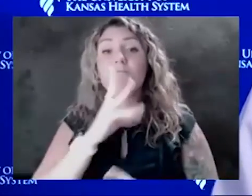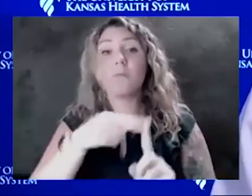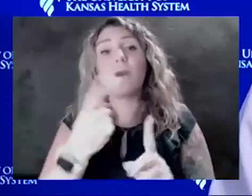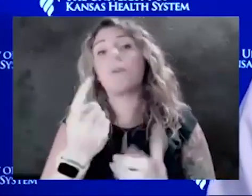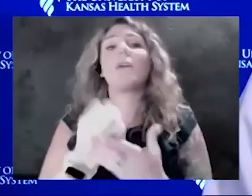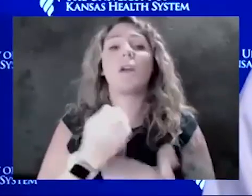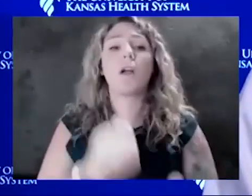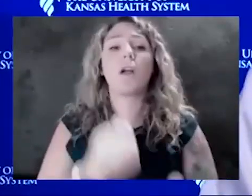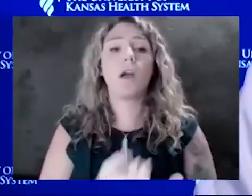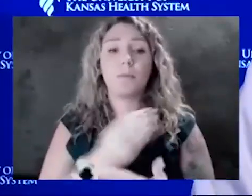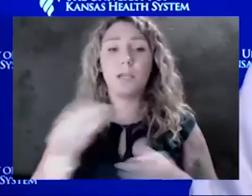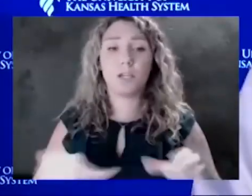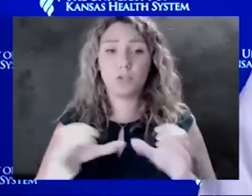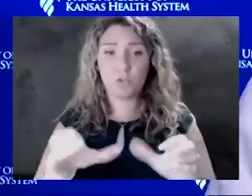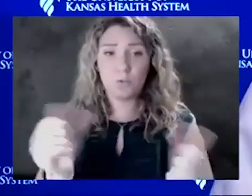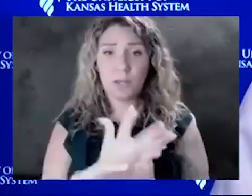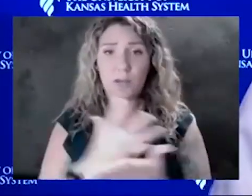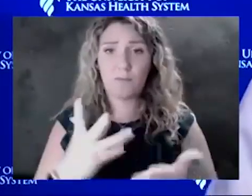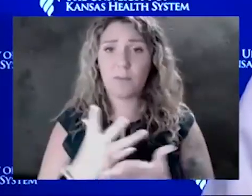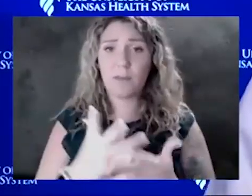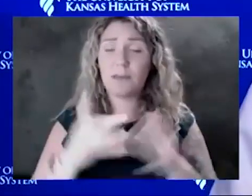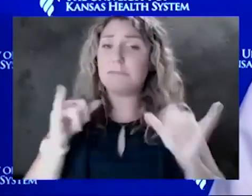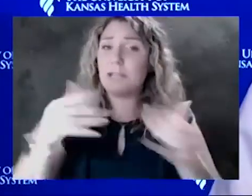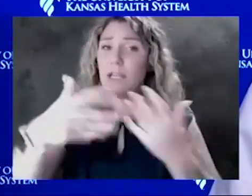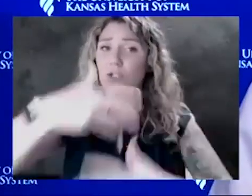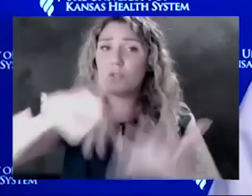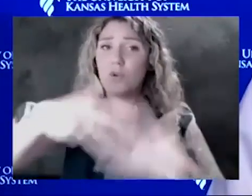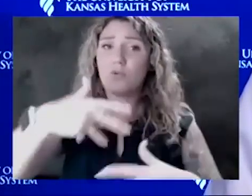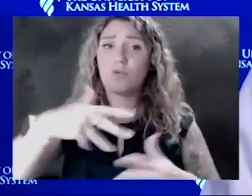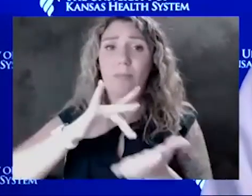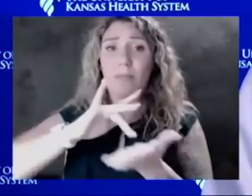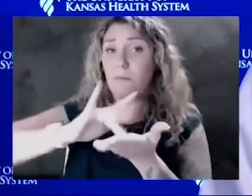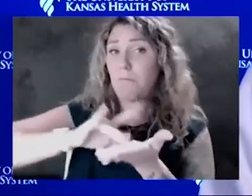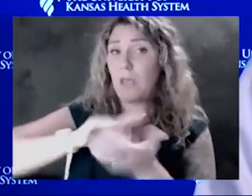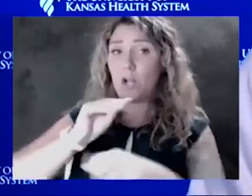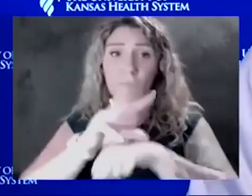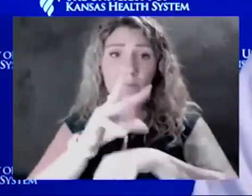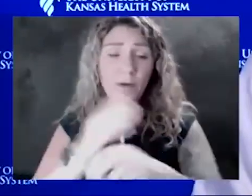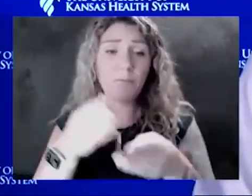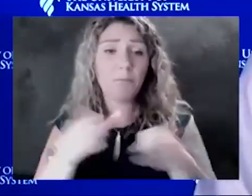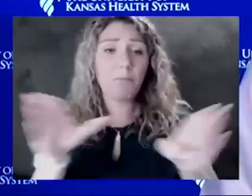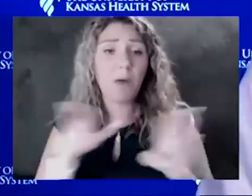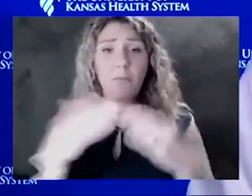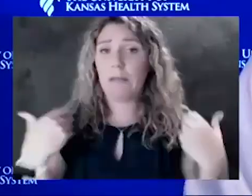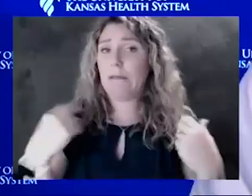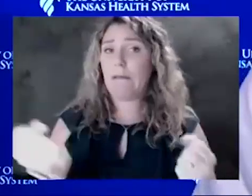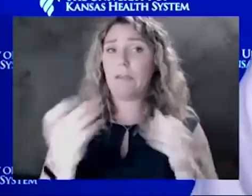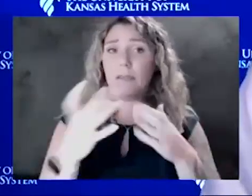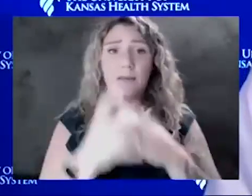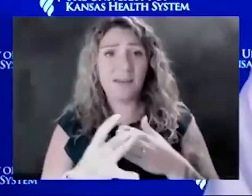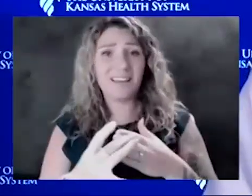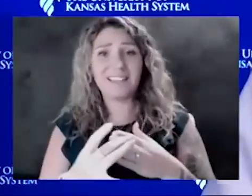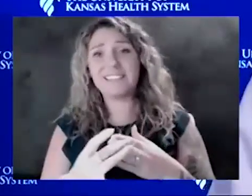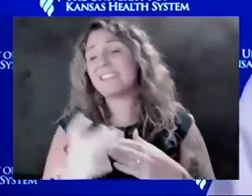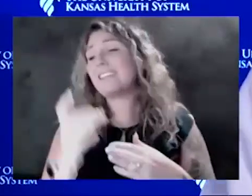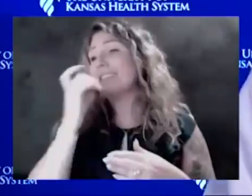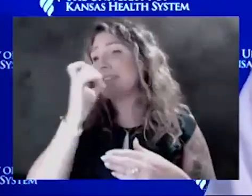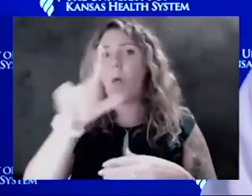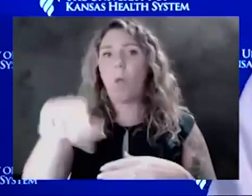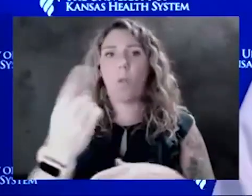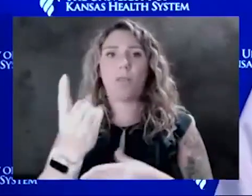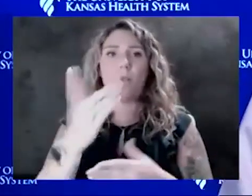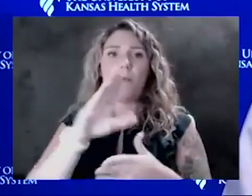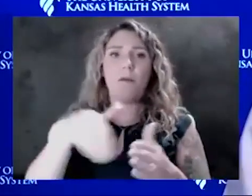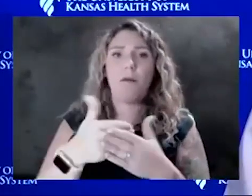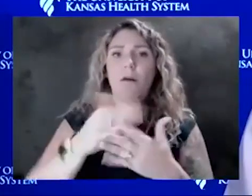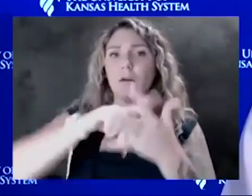and being social, the medical advice, the public health guidance, you know, is not mutually exclusive to all these other things. We can do them